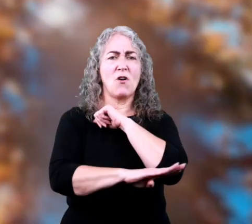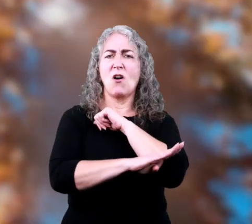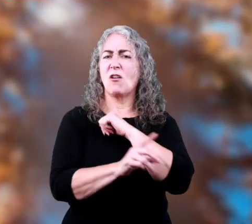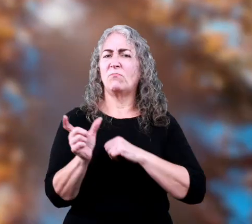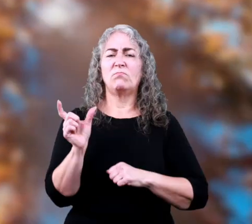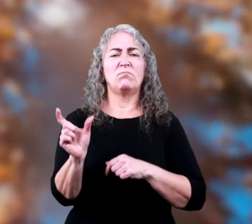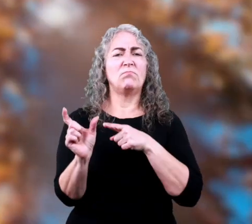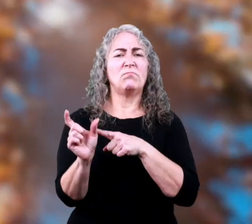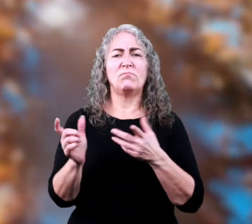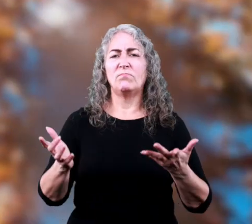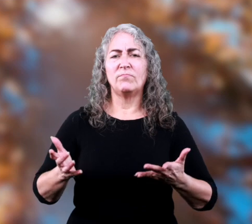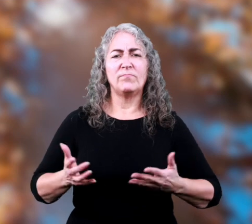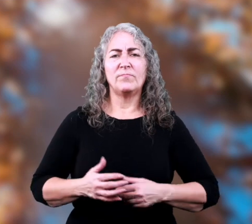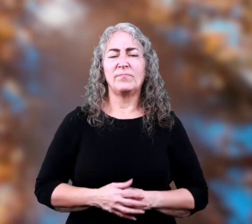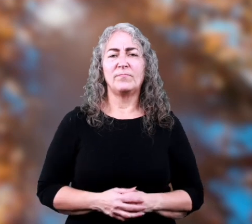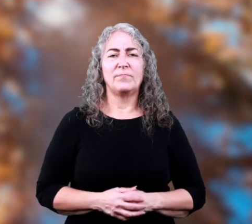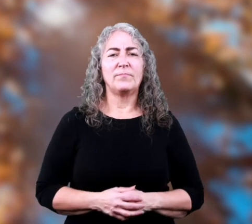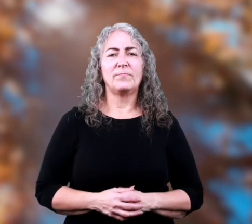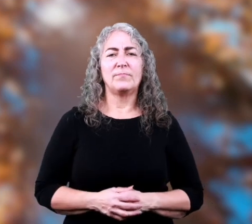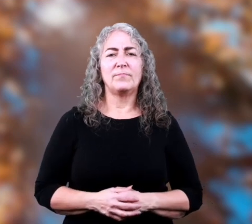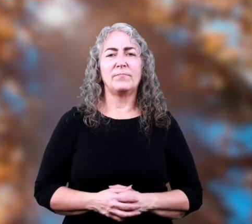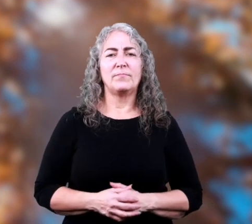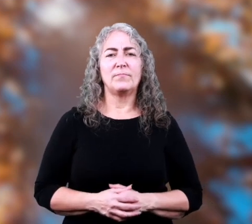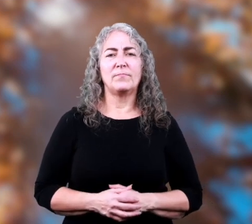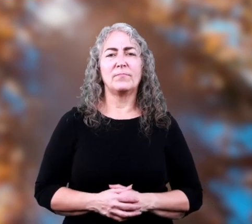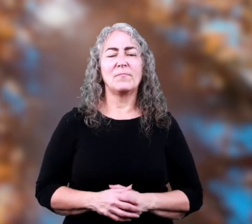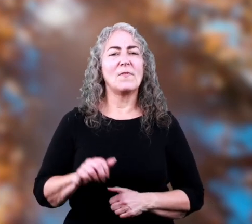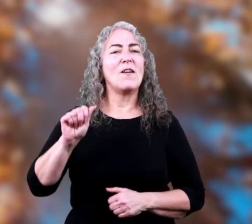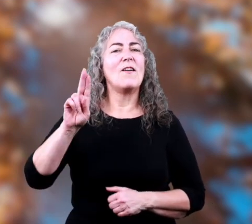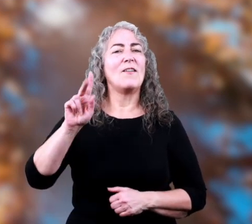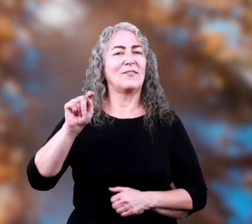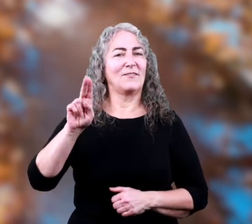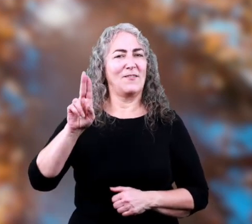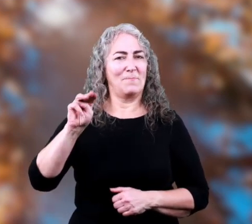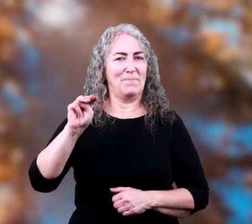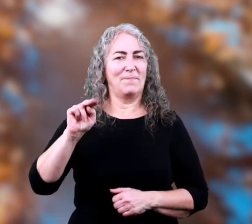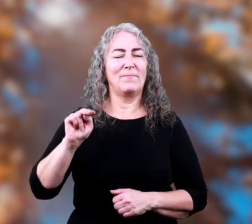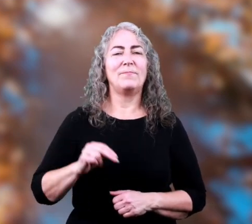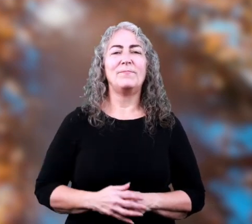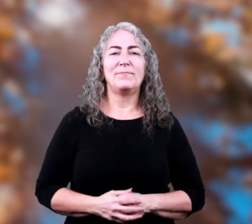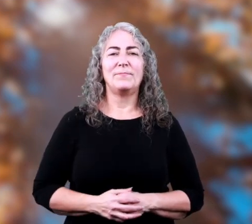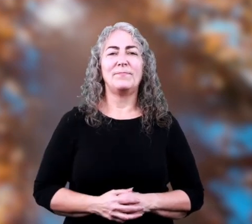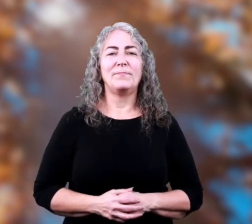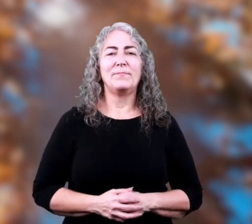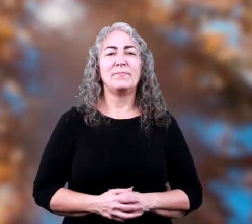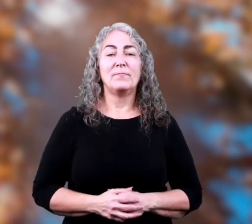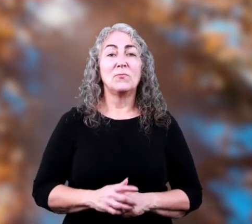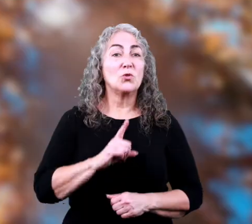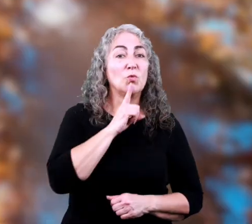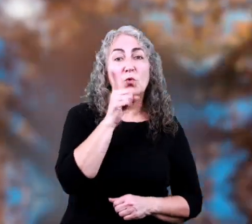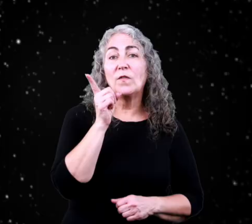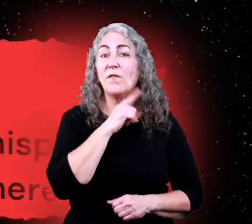What is another name for fall? Autumn.